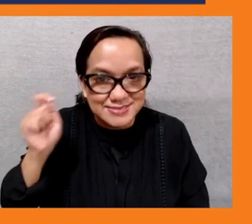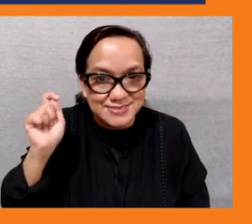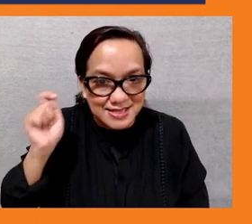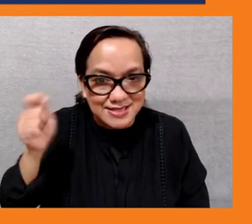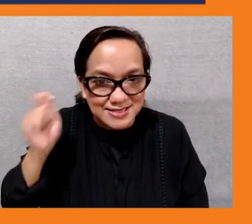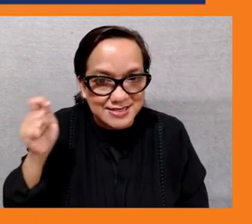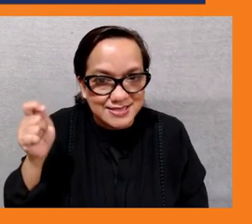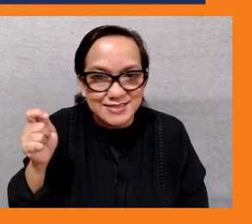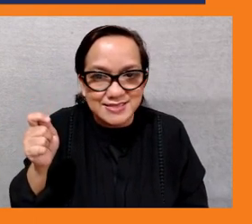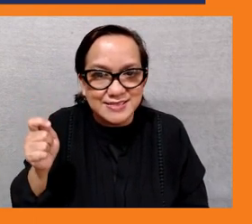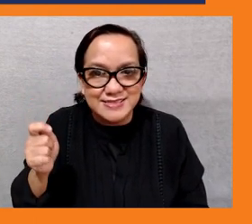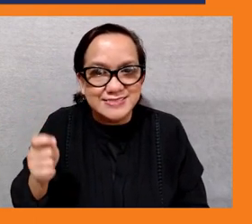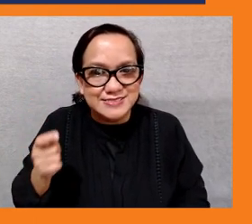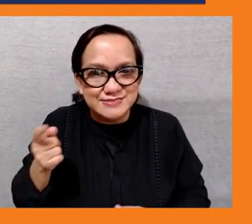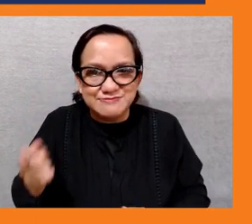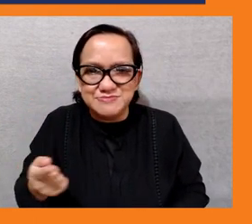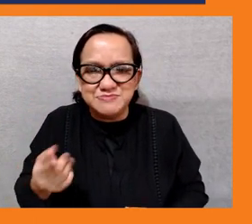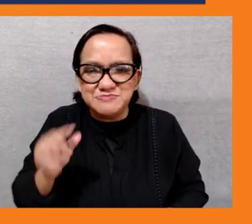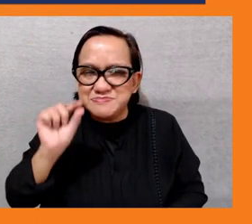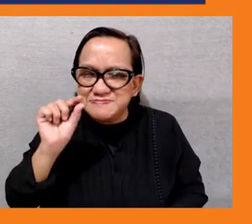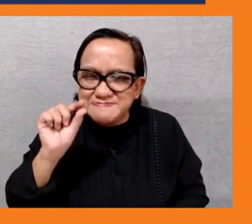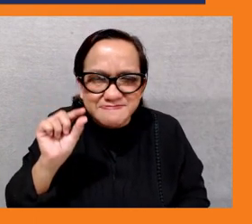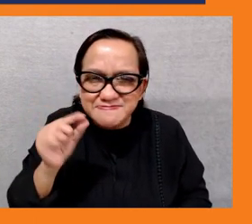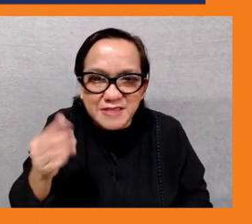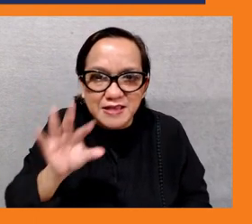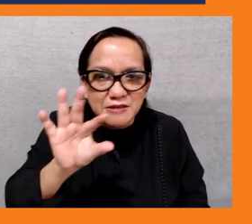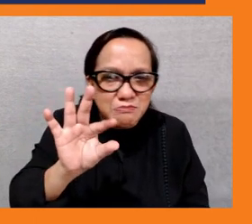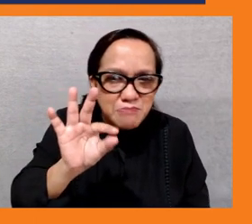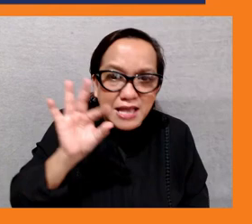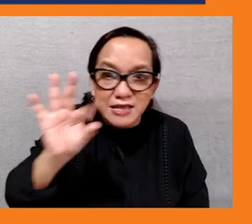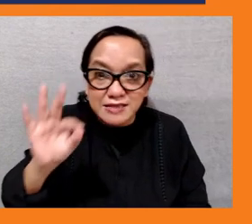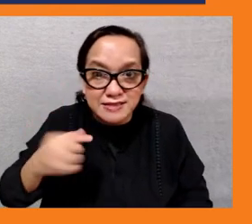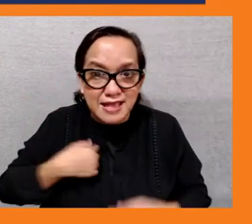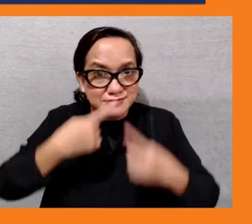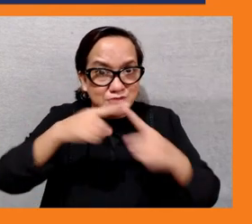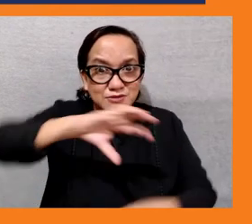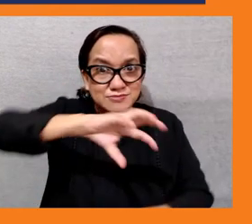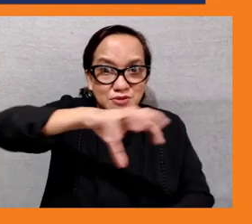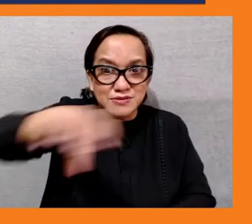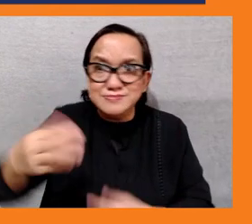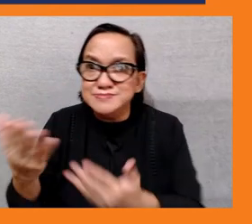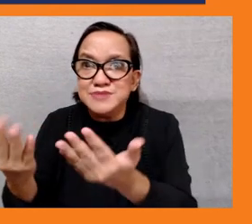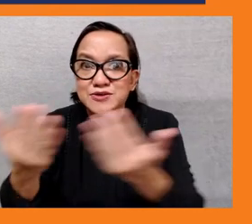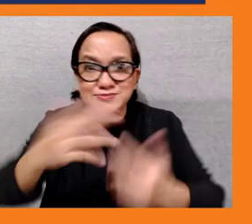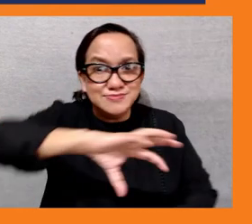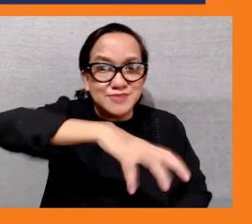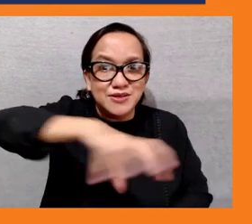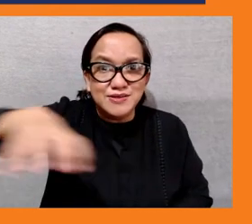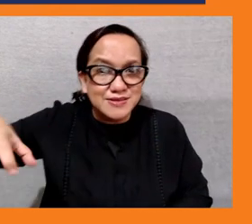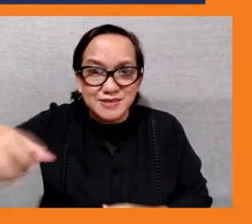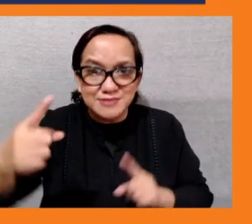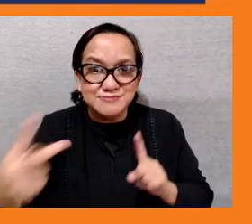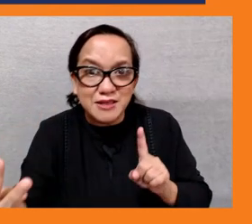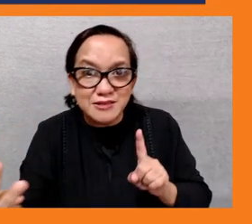a lot of applications coming in from other countries like in pakistan as well and um other asia pacific and even africa